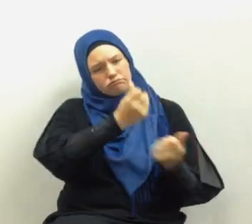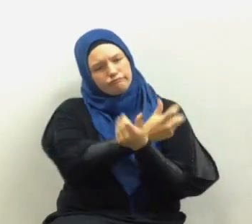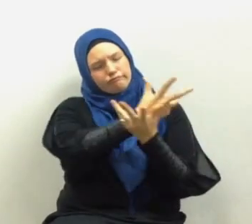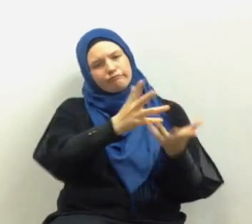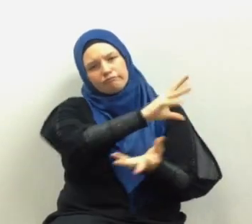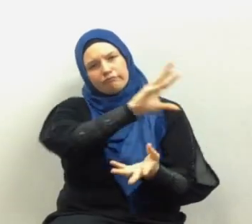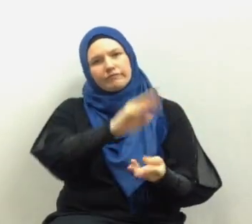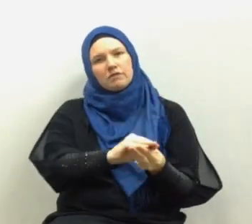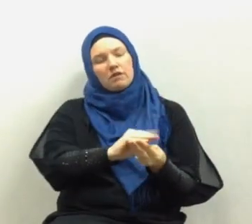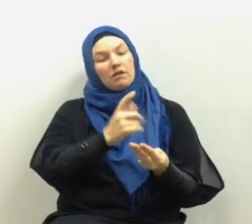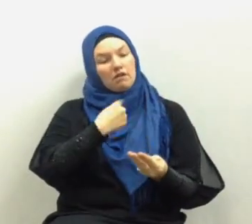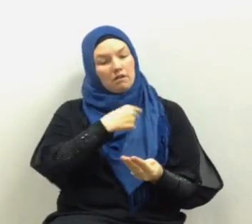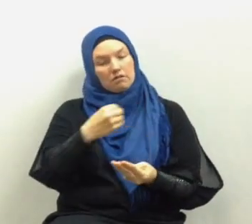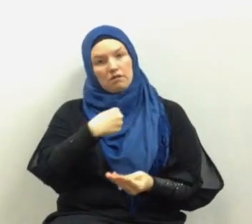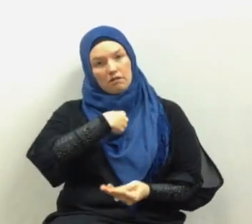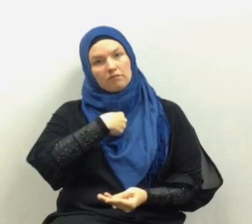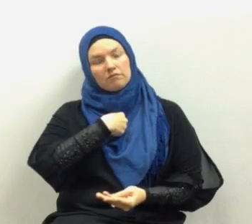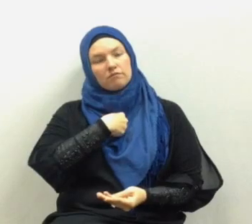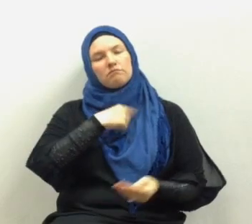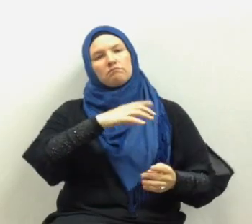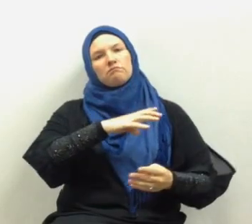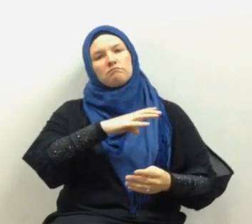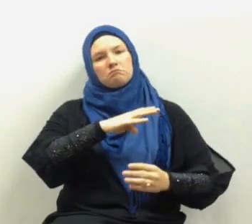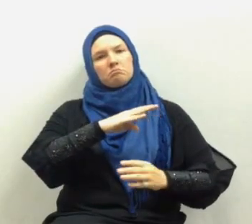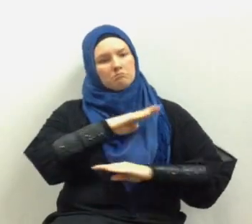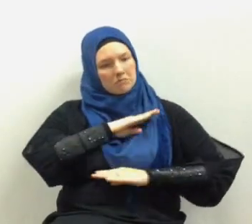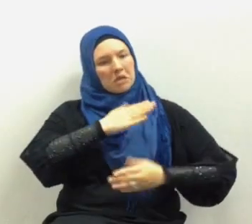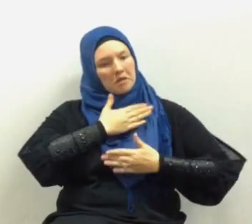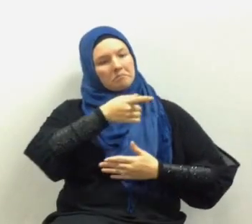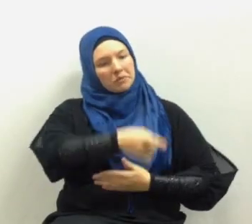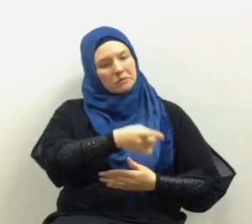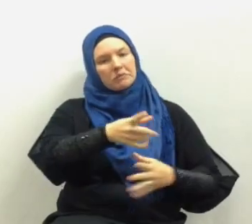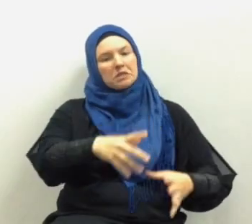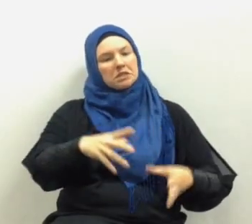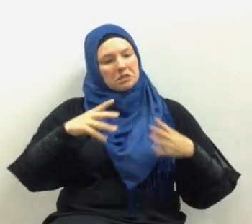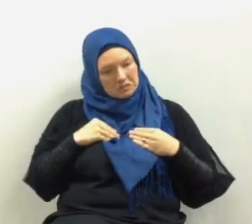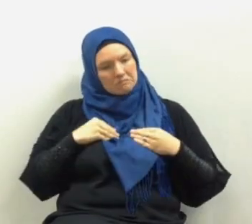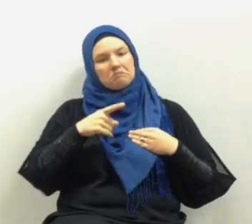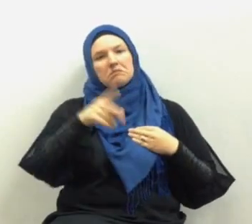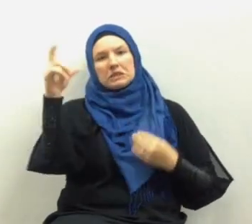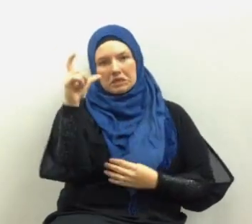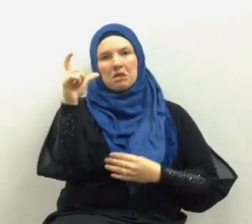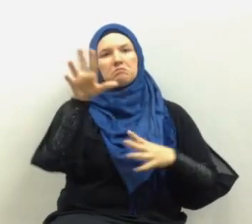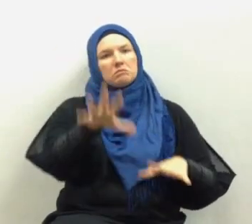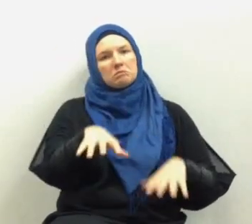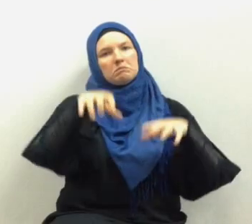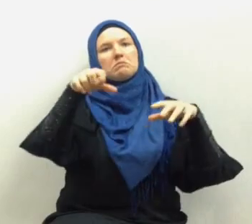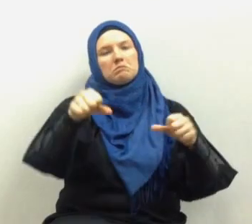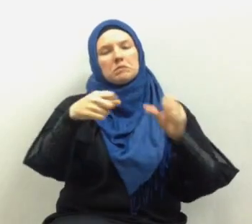and I am pleased to have you take Islam for your religion